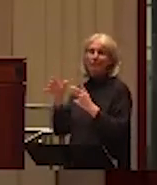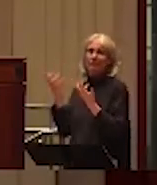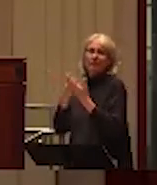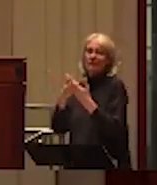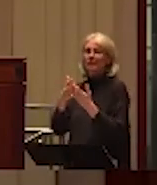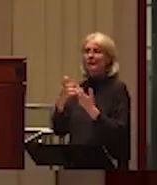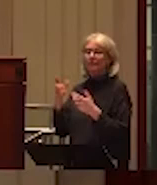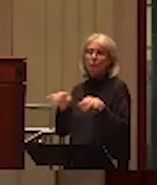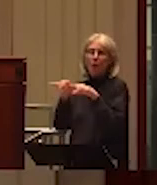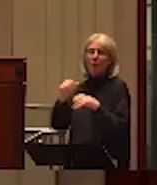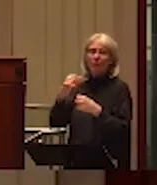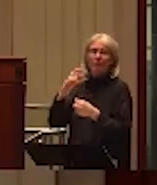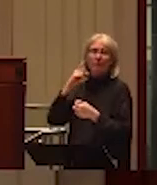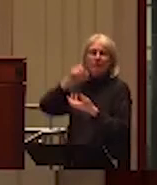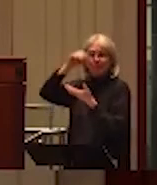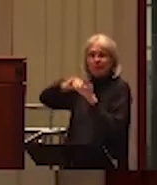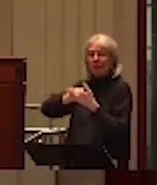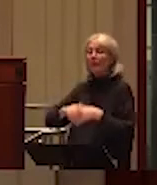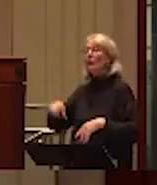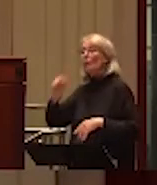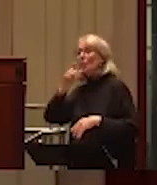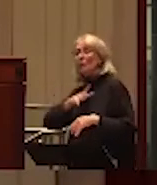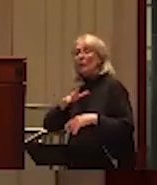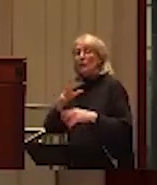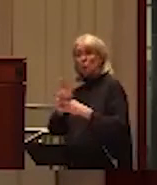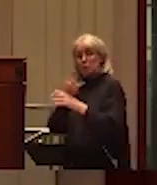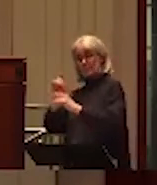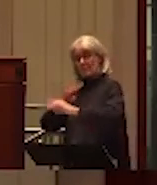women perpetrate violence mostly for self-protection, it's not true.